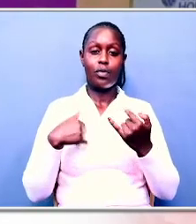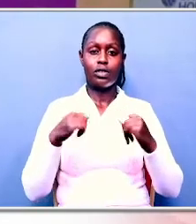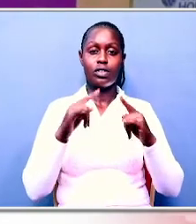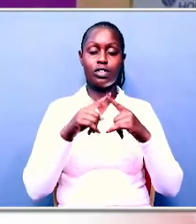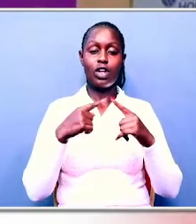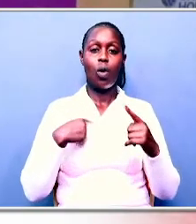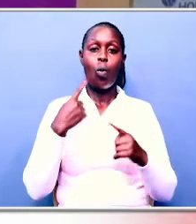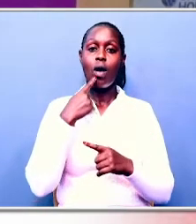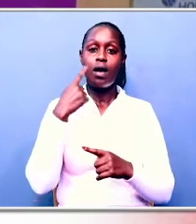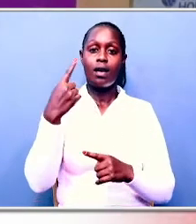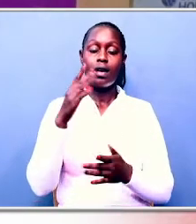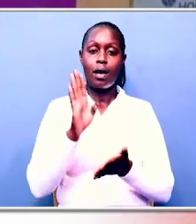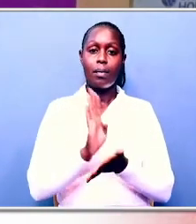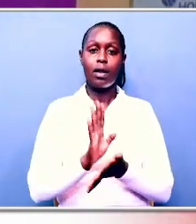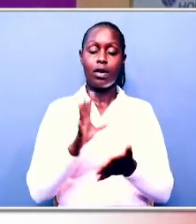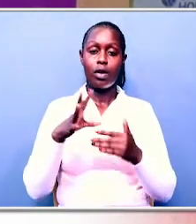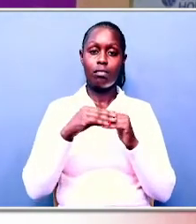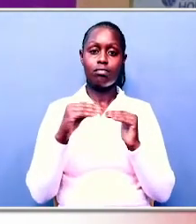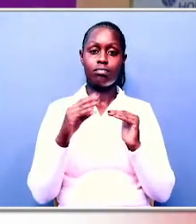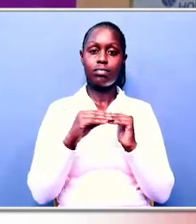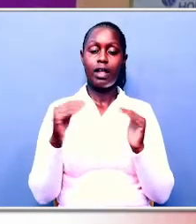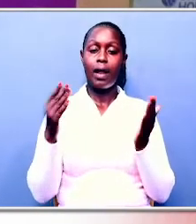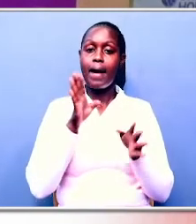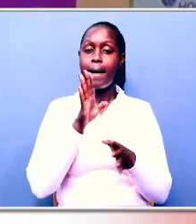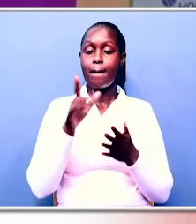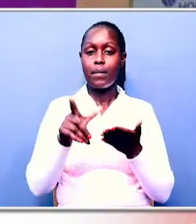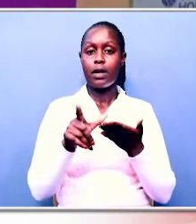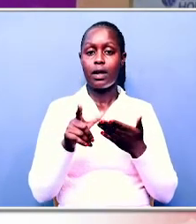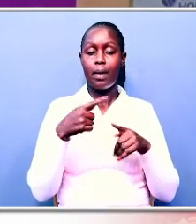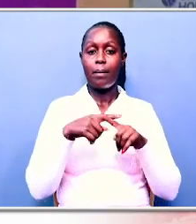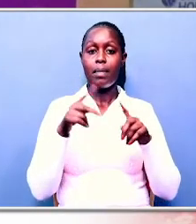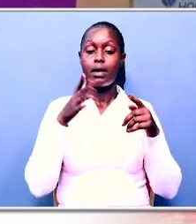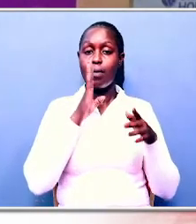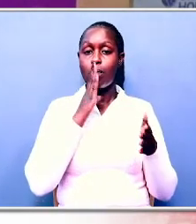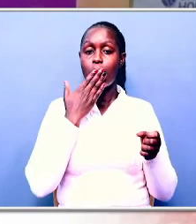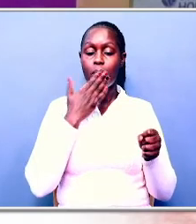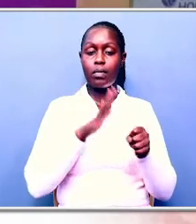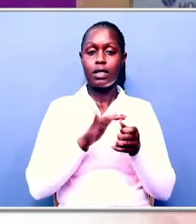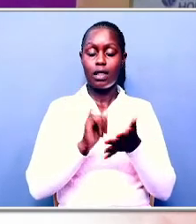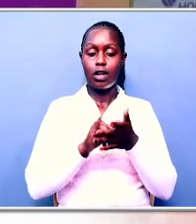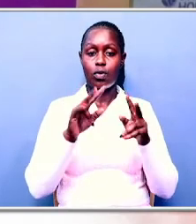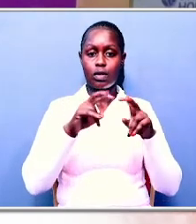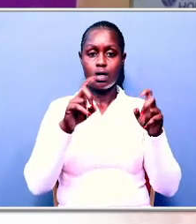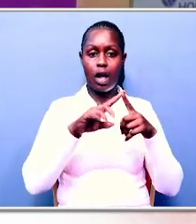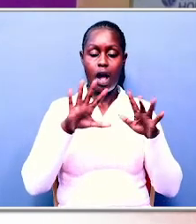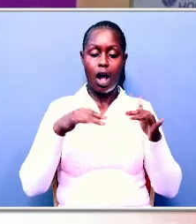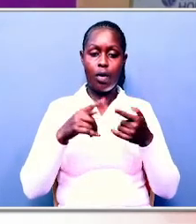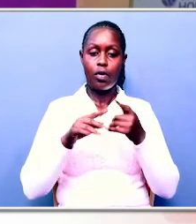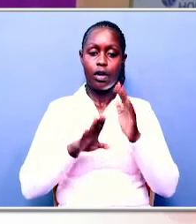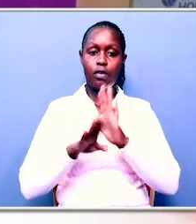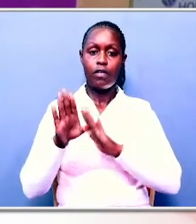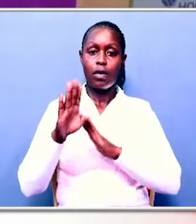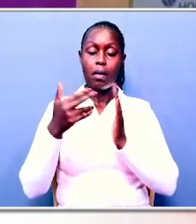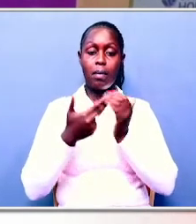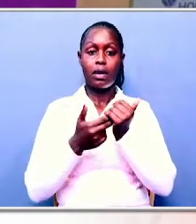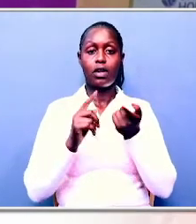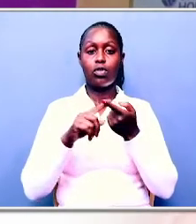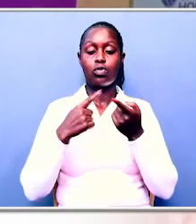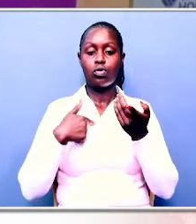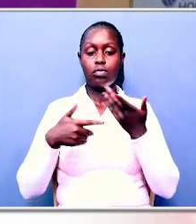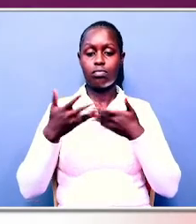100 billion US dollars in public debt. He's promised to seek the indulgence and cooperation of development partners to